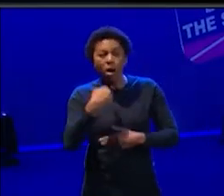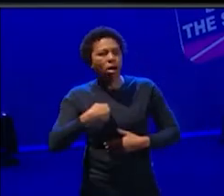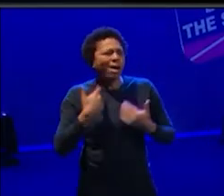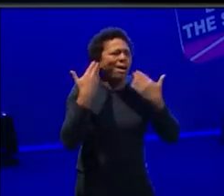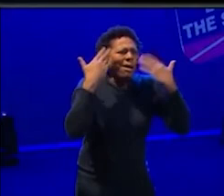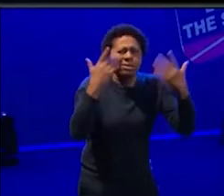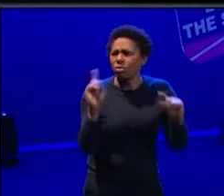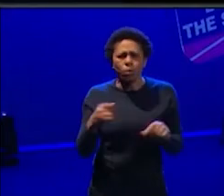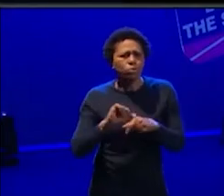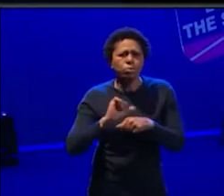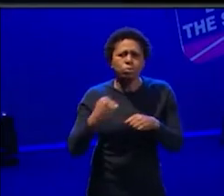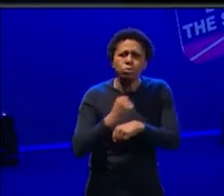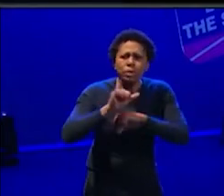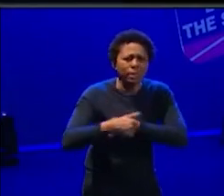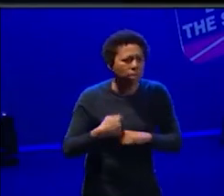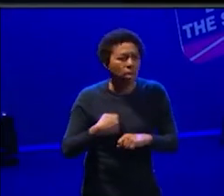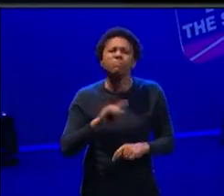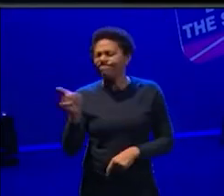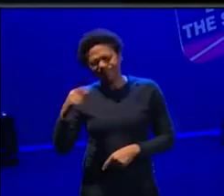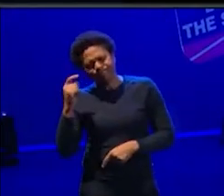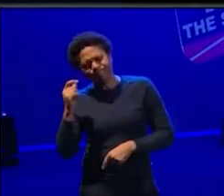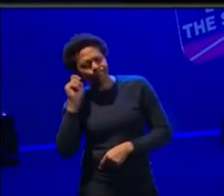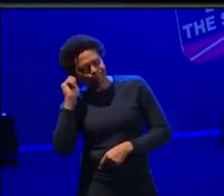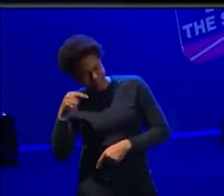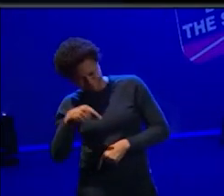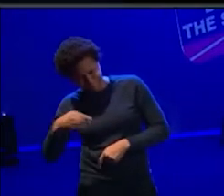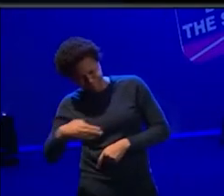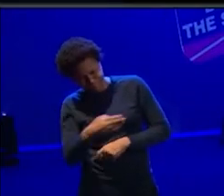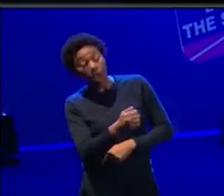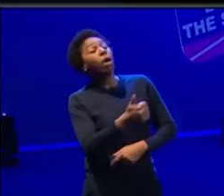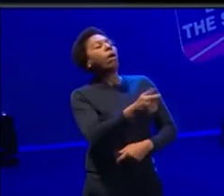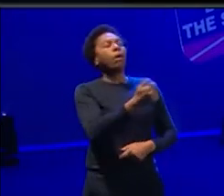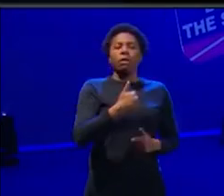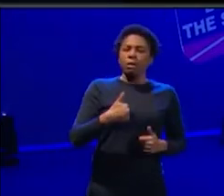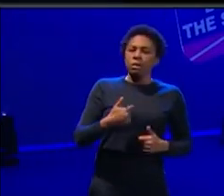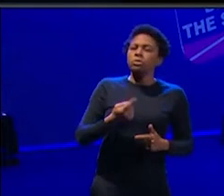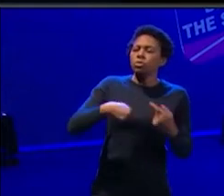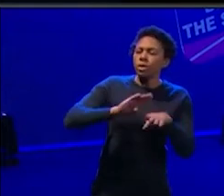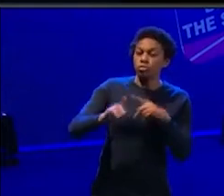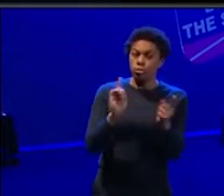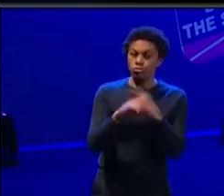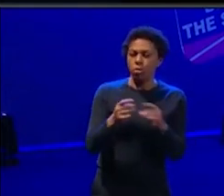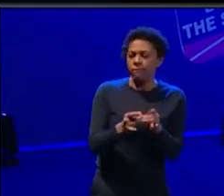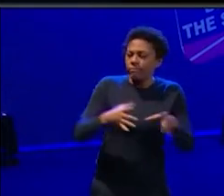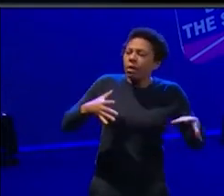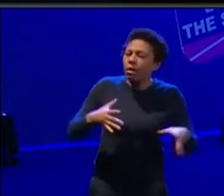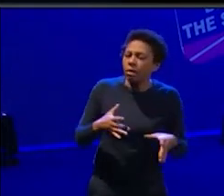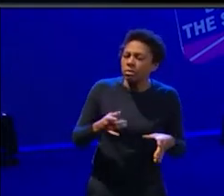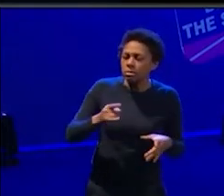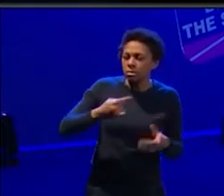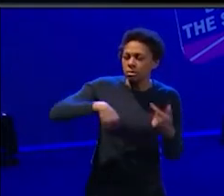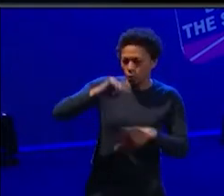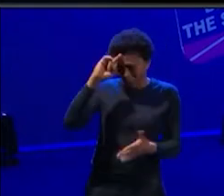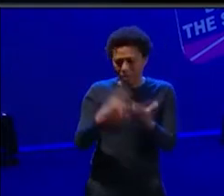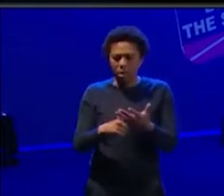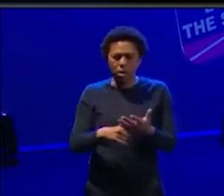Like, what is really good about, uh, what we do at Young Vic? We are very quick in our response to stuff. Um, where I could just decide something tomorrow. I'm like, boom,